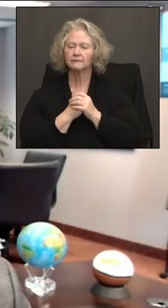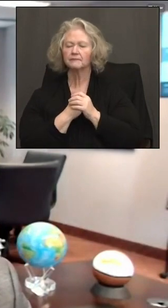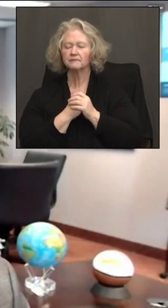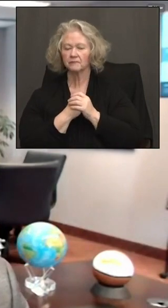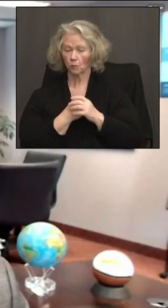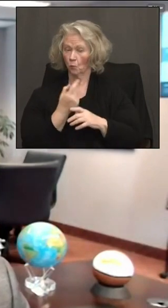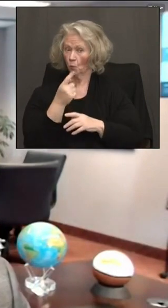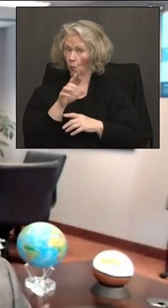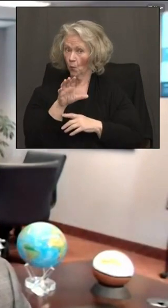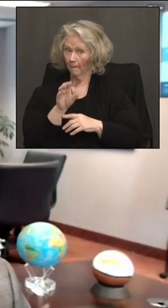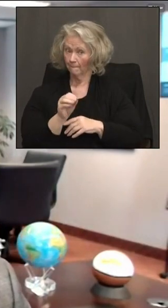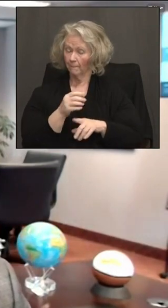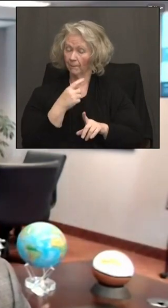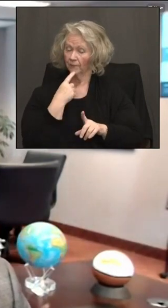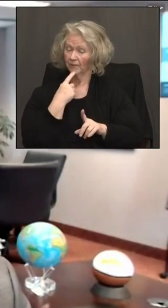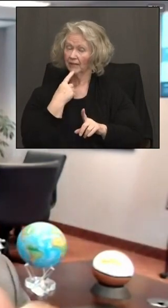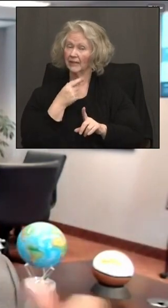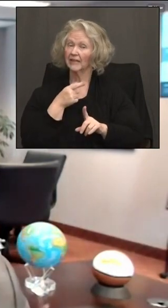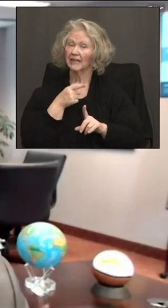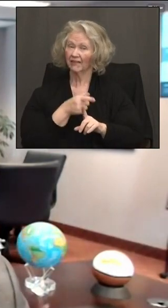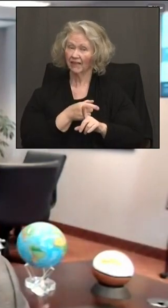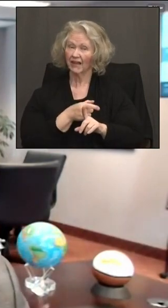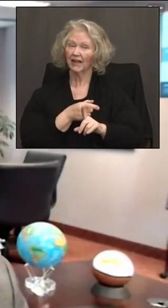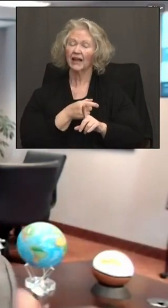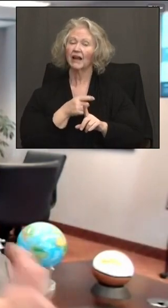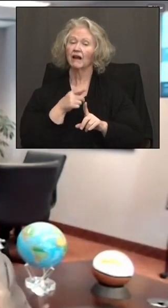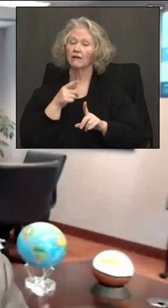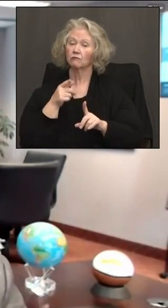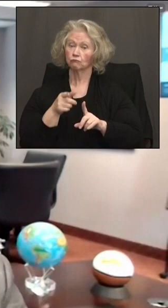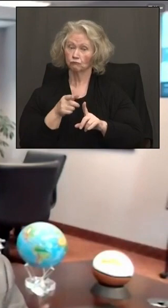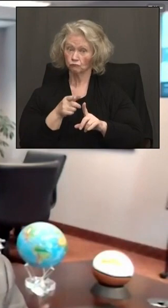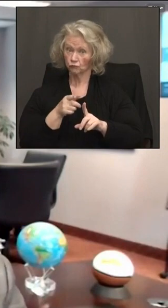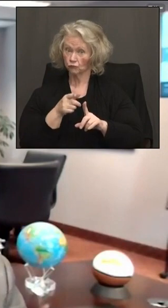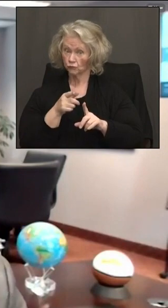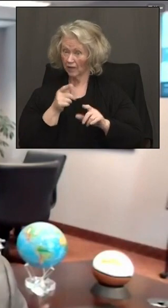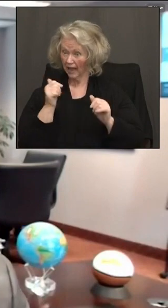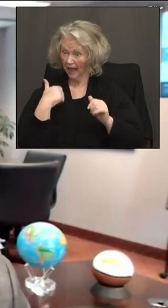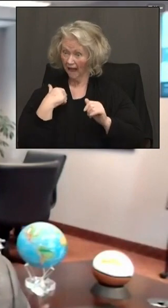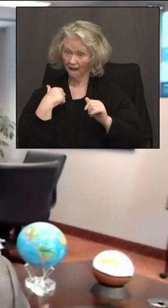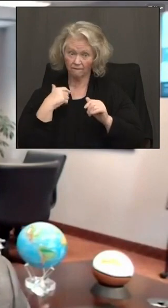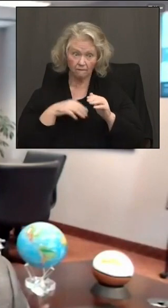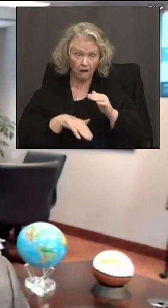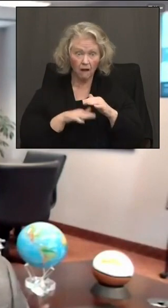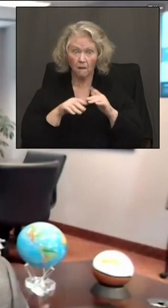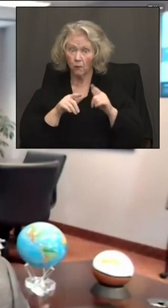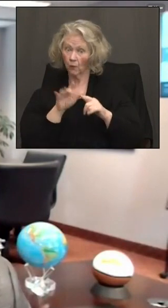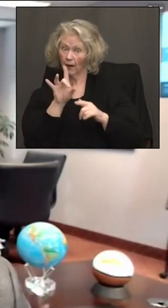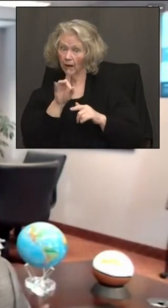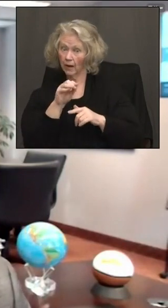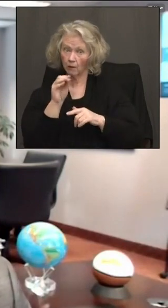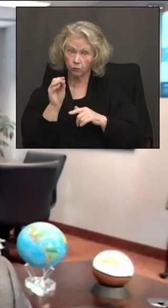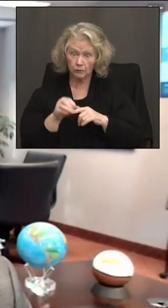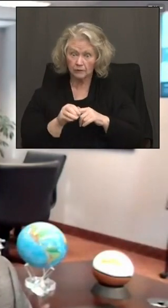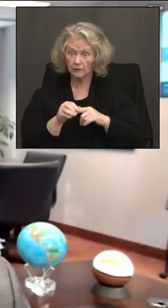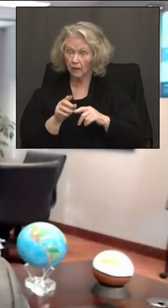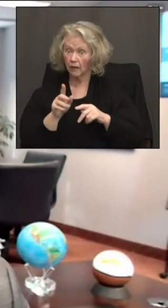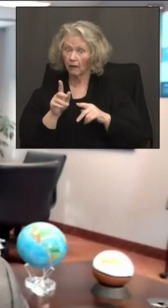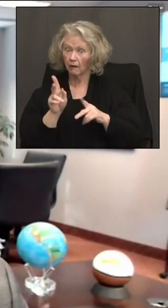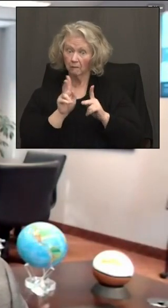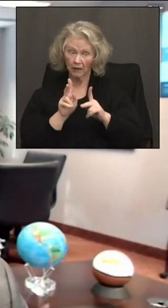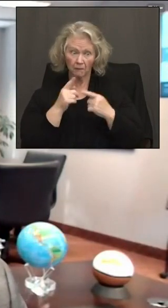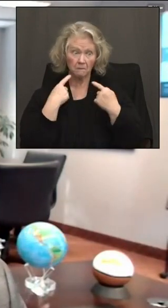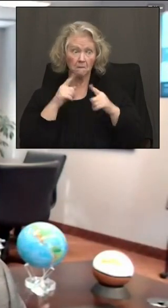One company we talked to has a paid company lunch when they get to 80 percent. So when all across the company, they're 80 percent